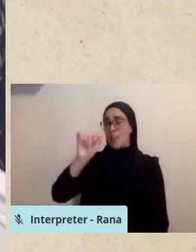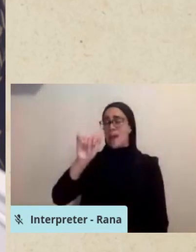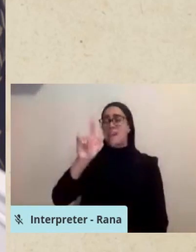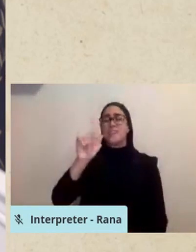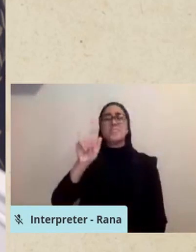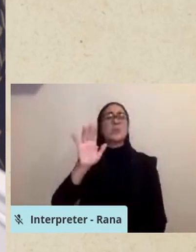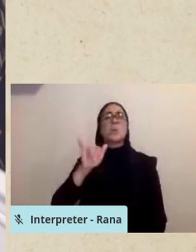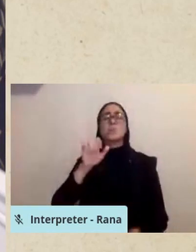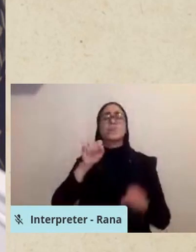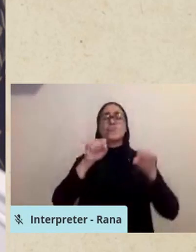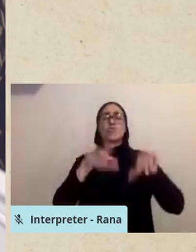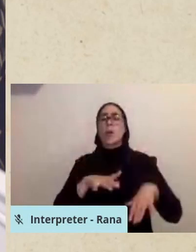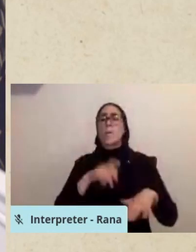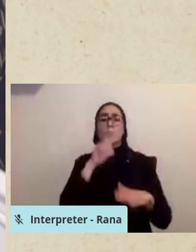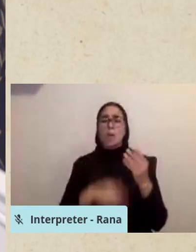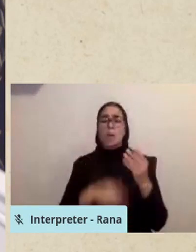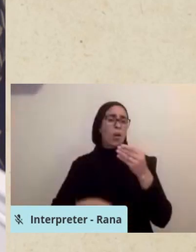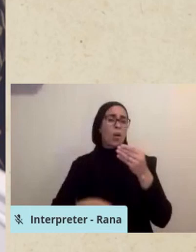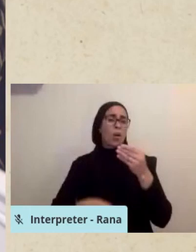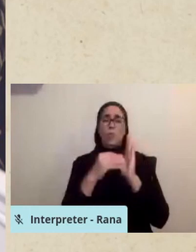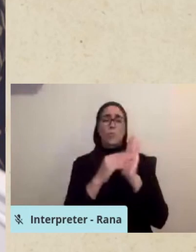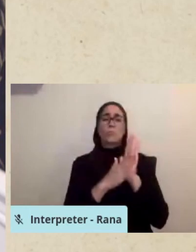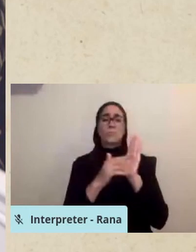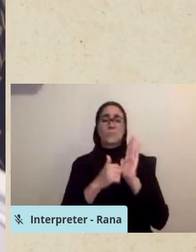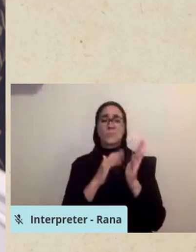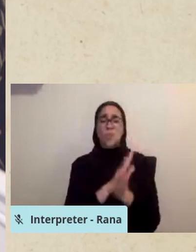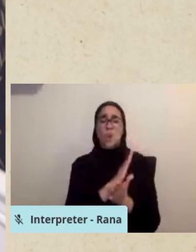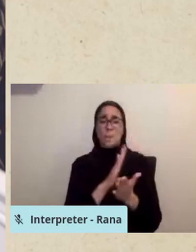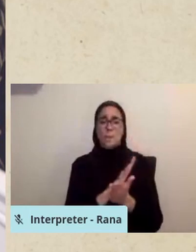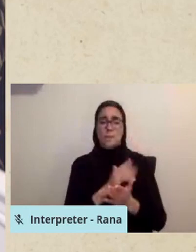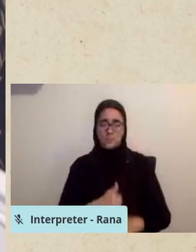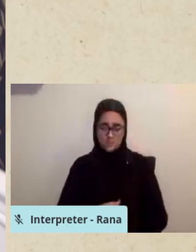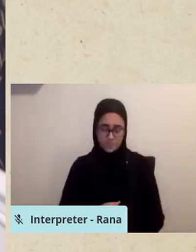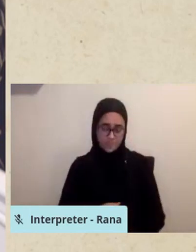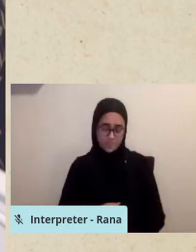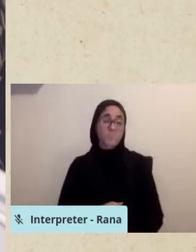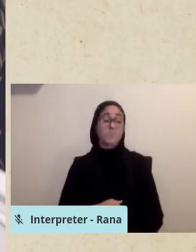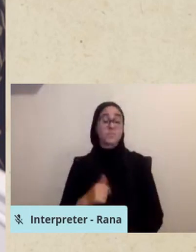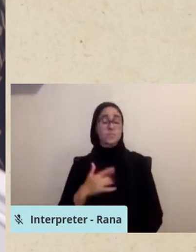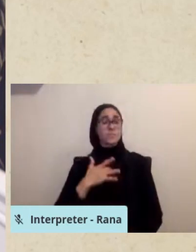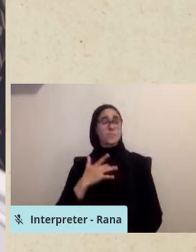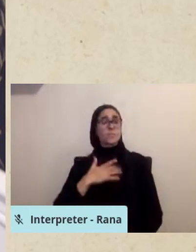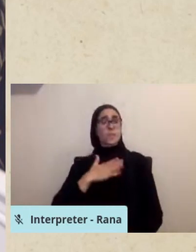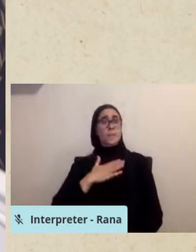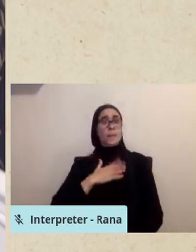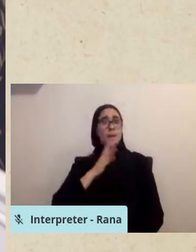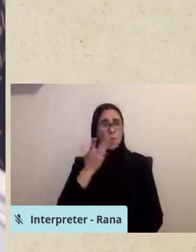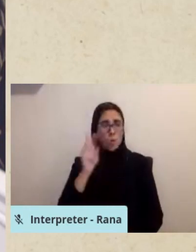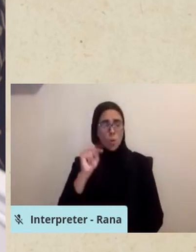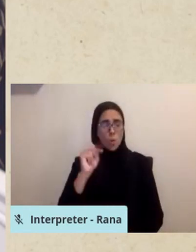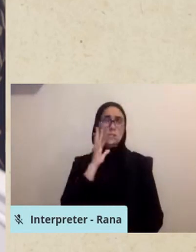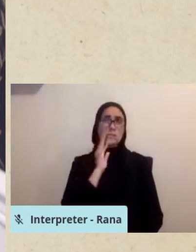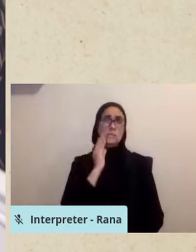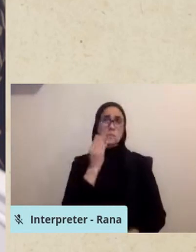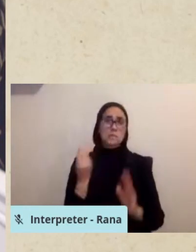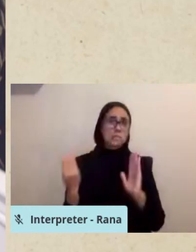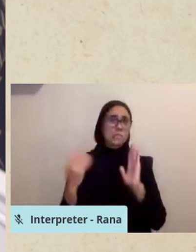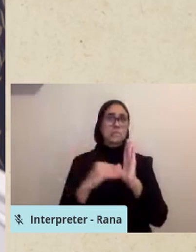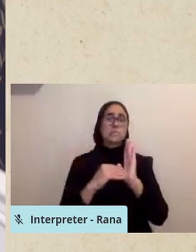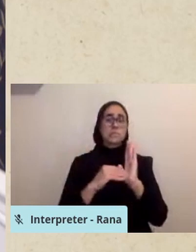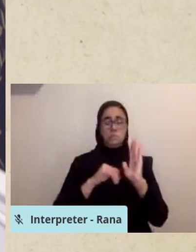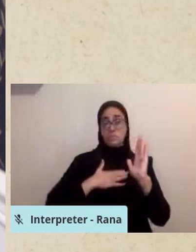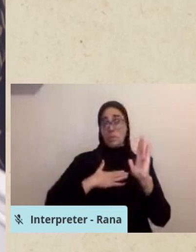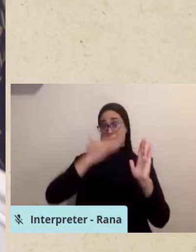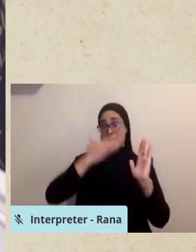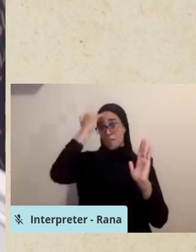felt it was important to include what may seem reasonable based on my own experience and knowledge of what end of life looks